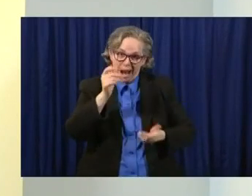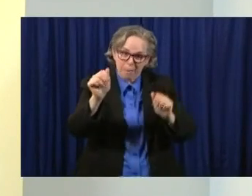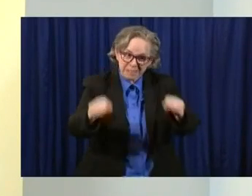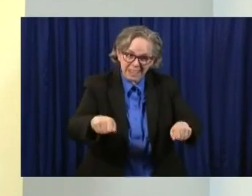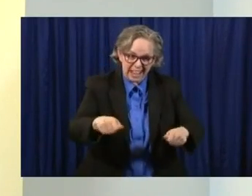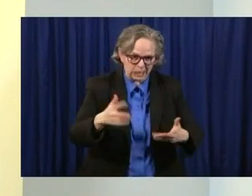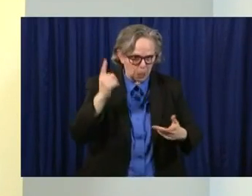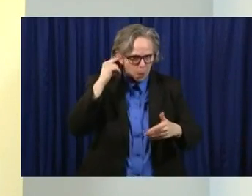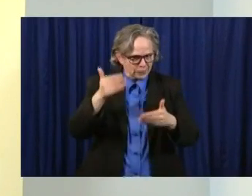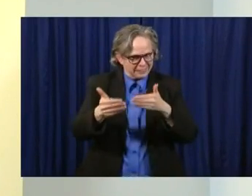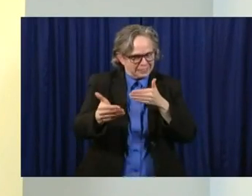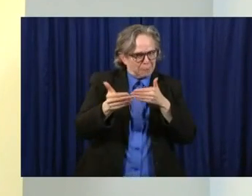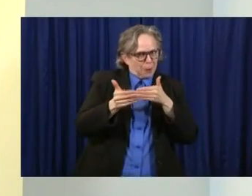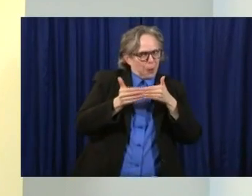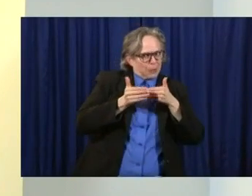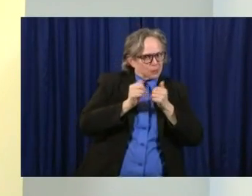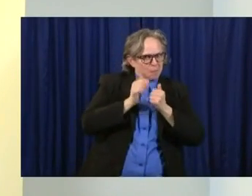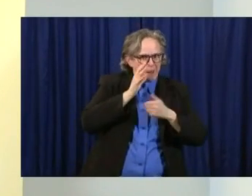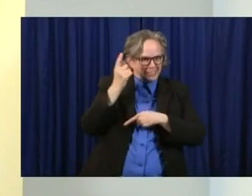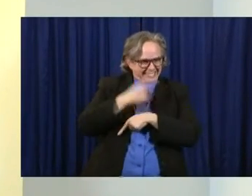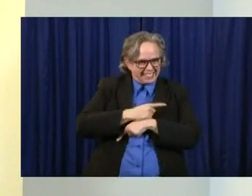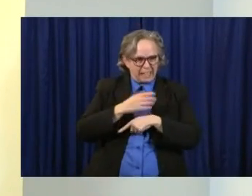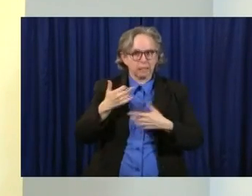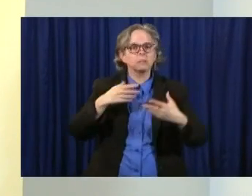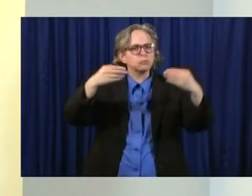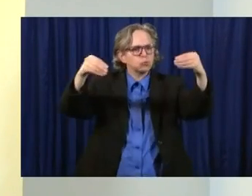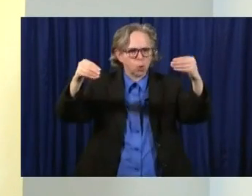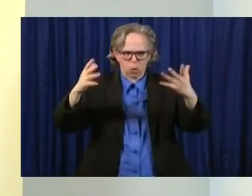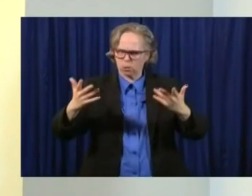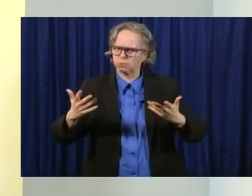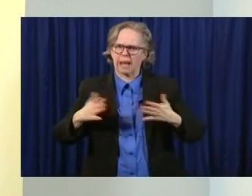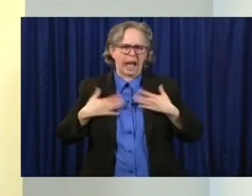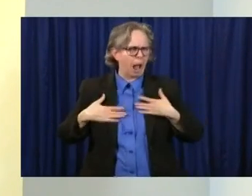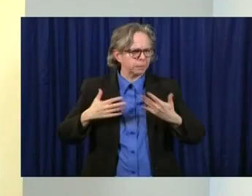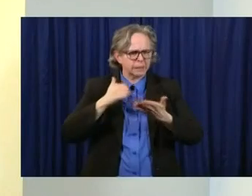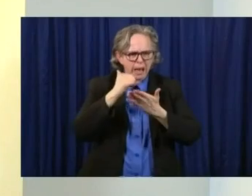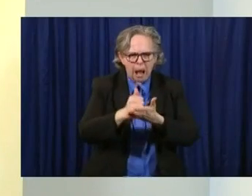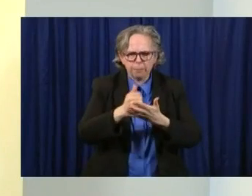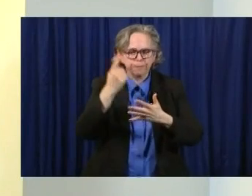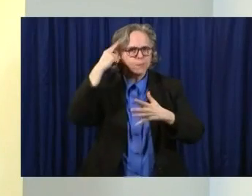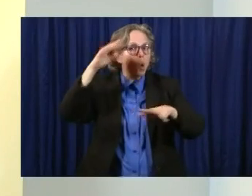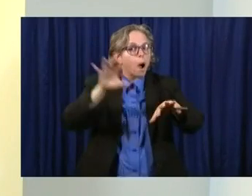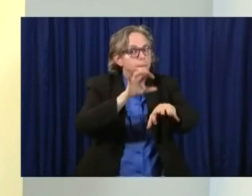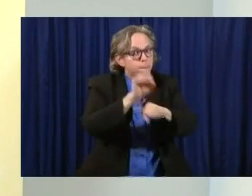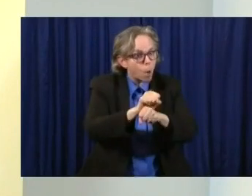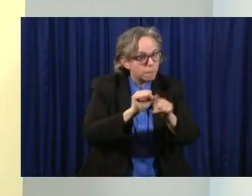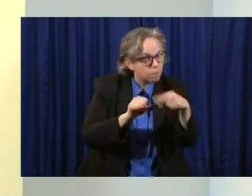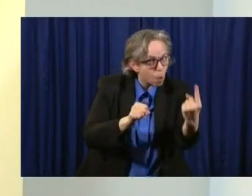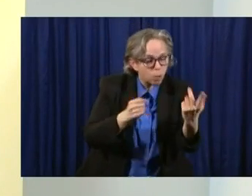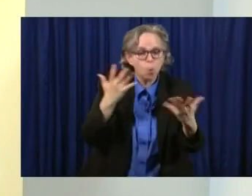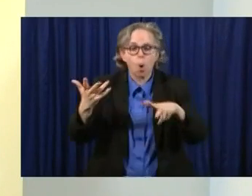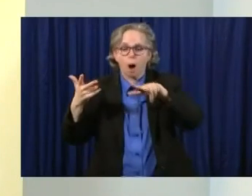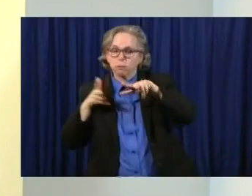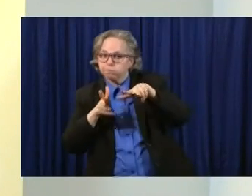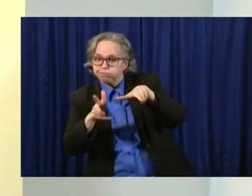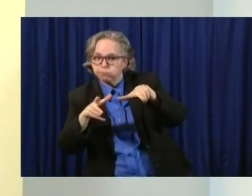Day. And those retailers will be happy to serve you and do it through the curbside and